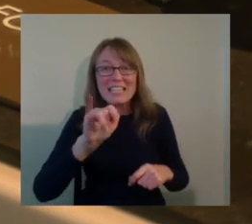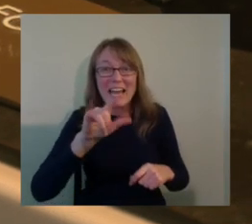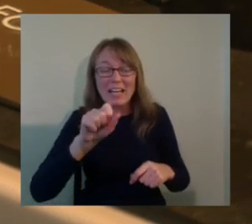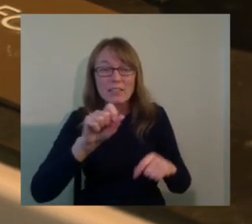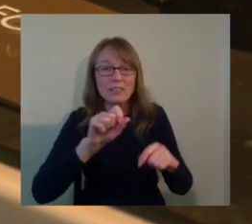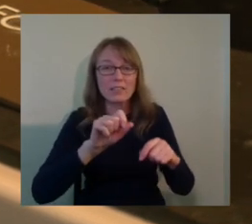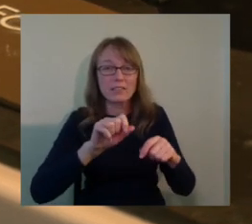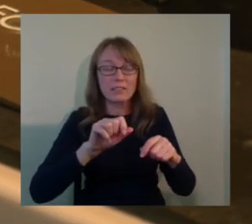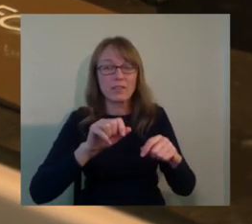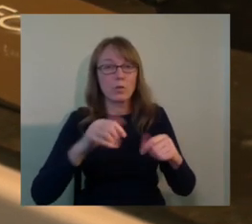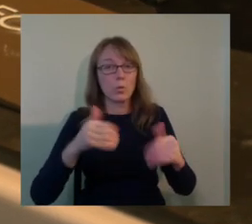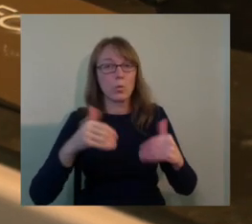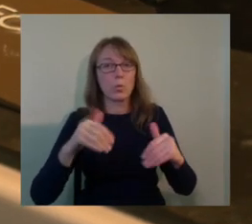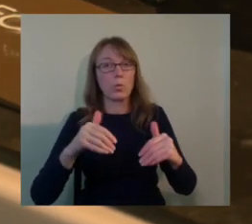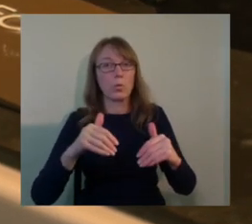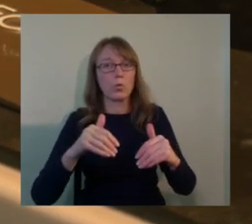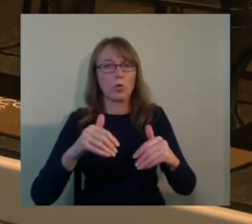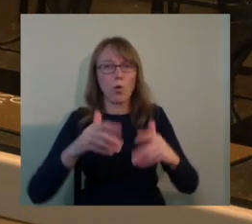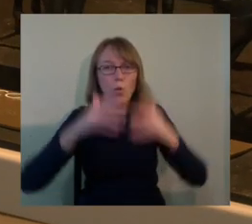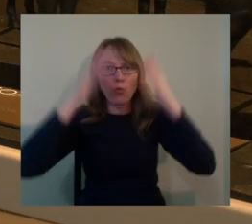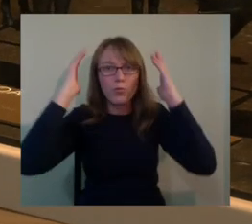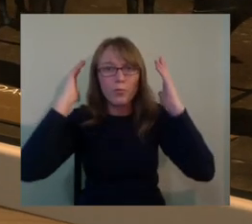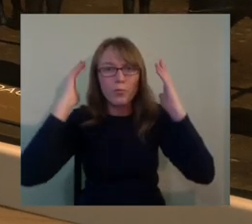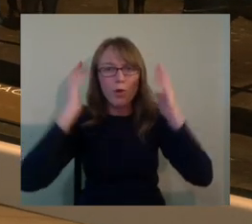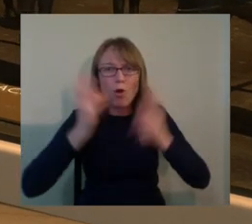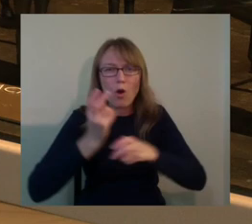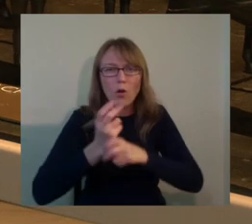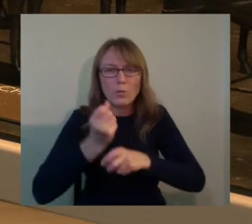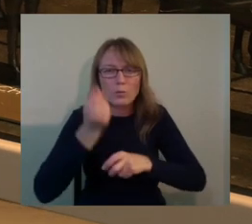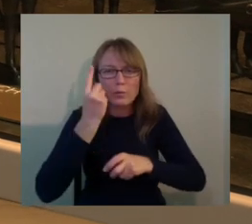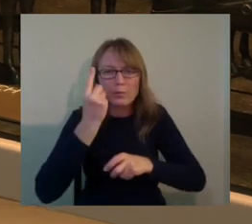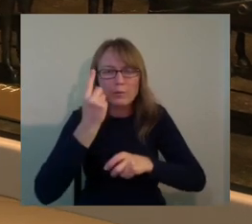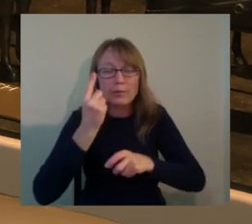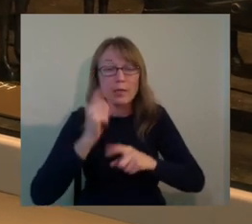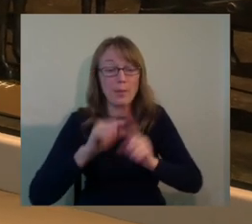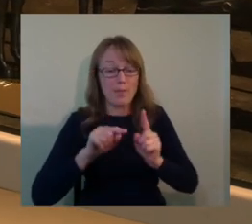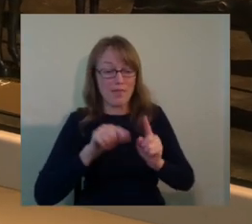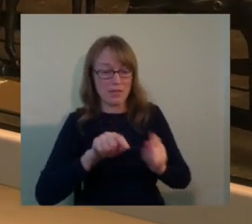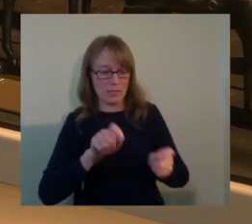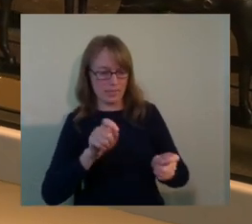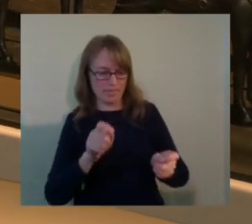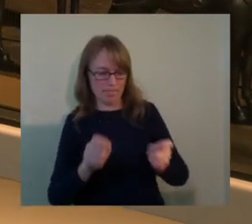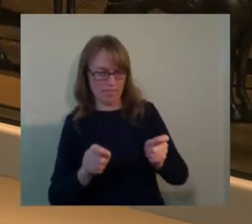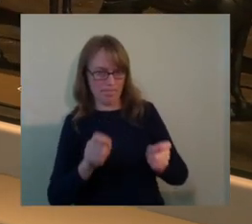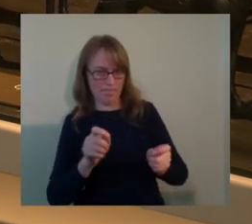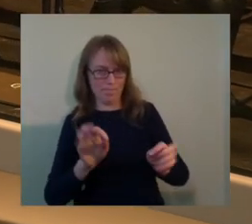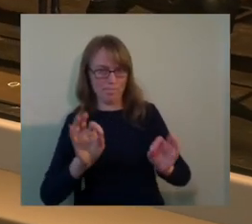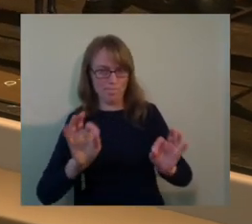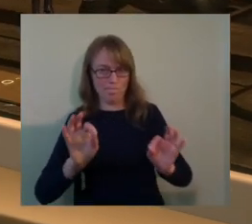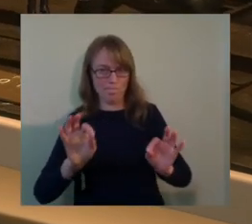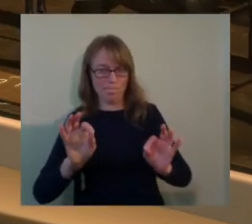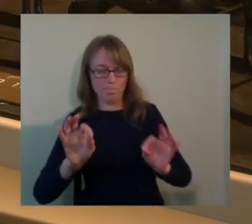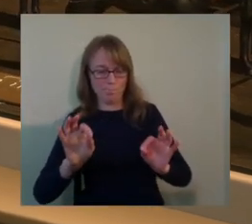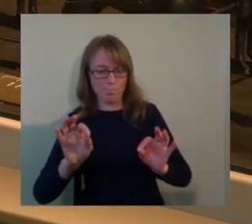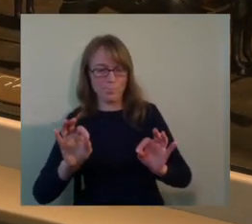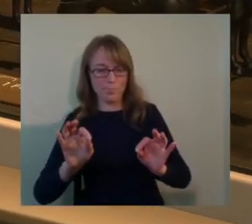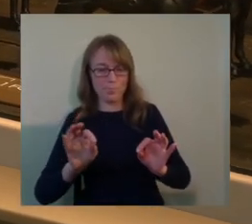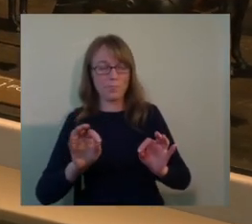to work pretty well, uh, and he's able to pick out, uh, people, uh, sitting at the top of it.